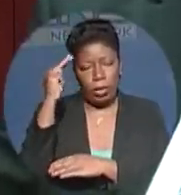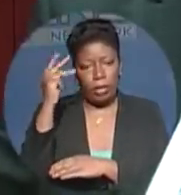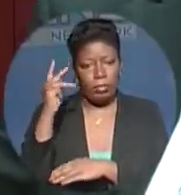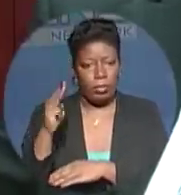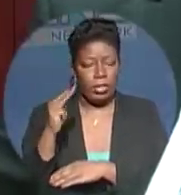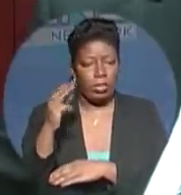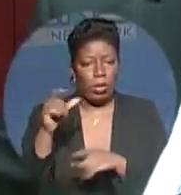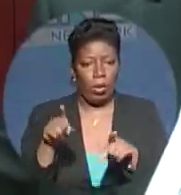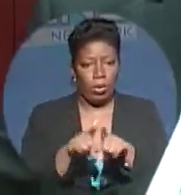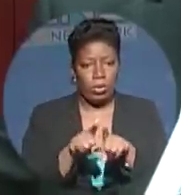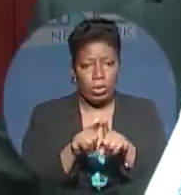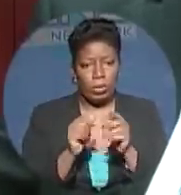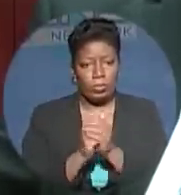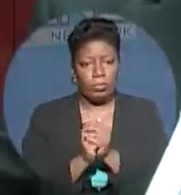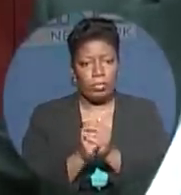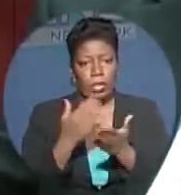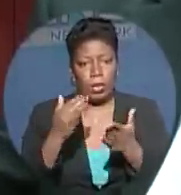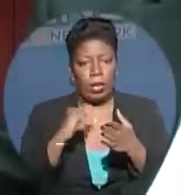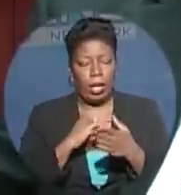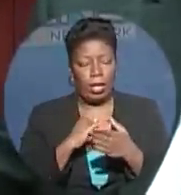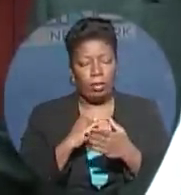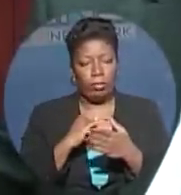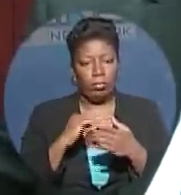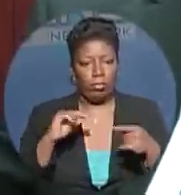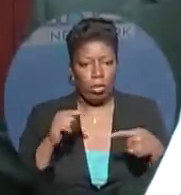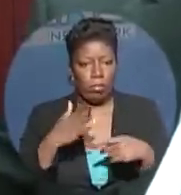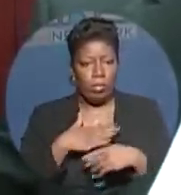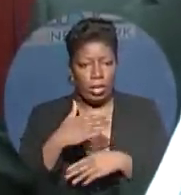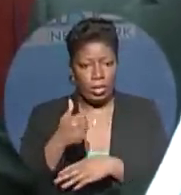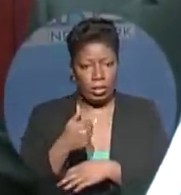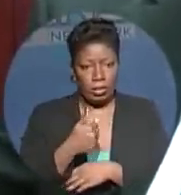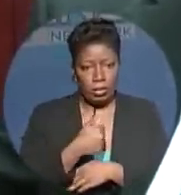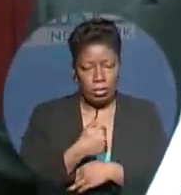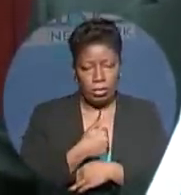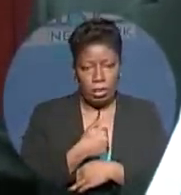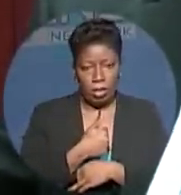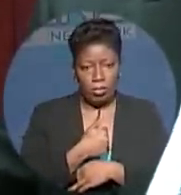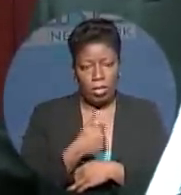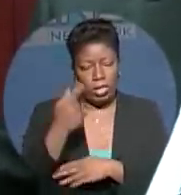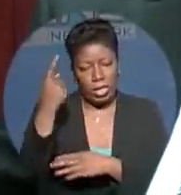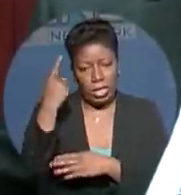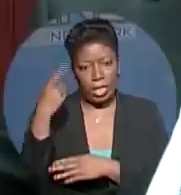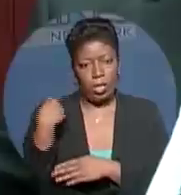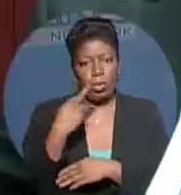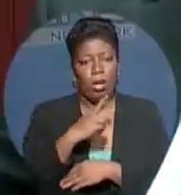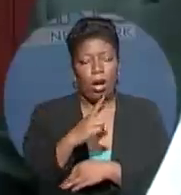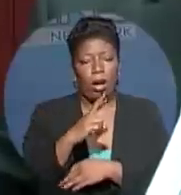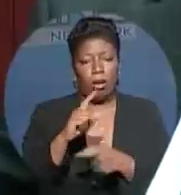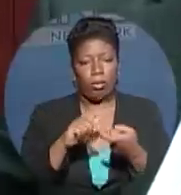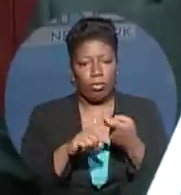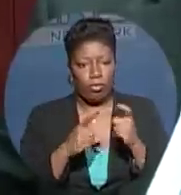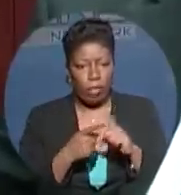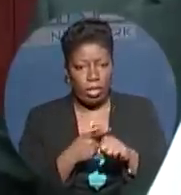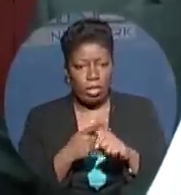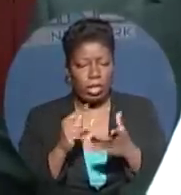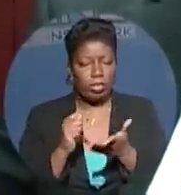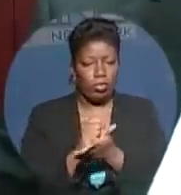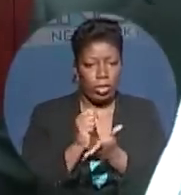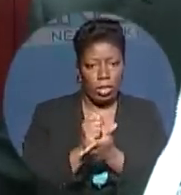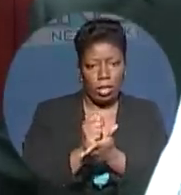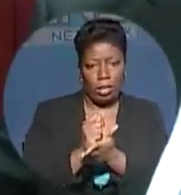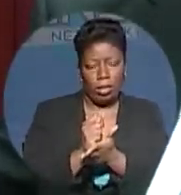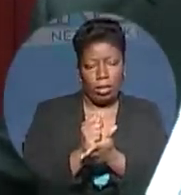assumption. And I'm going to hide myself by thinking that we were friends, and by keep treating him as though he was my friend,